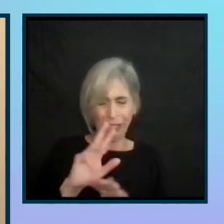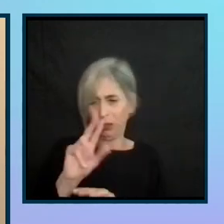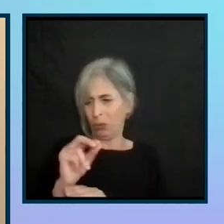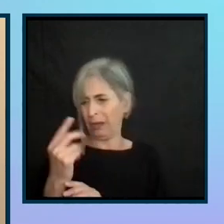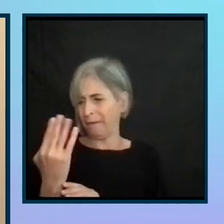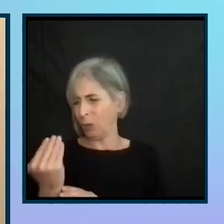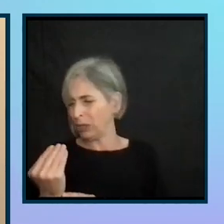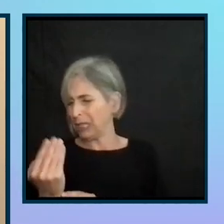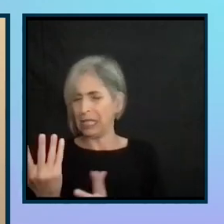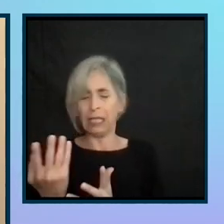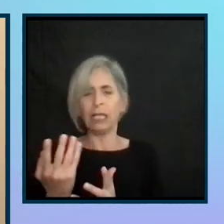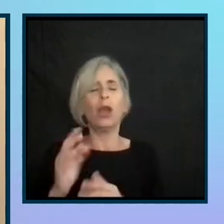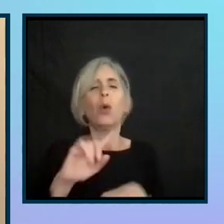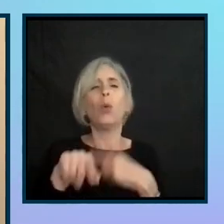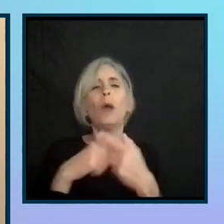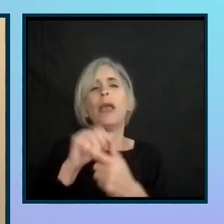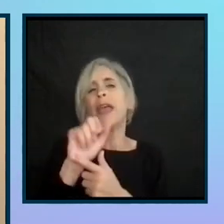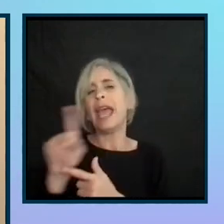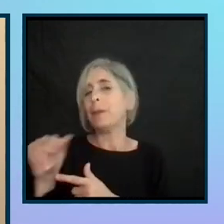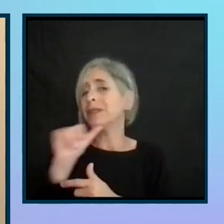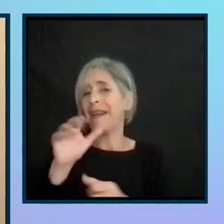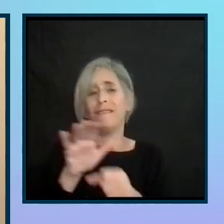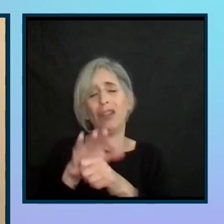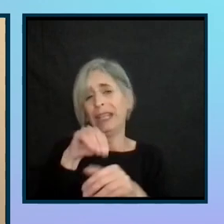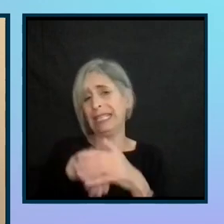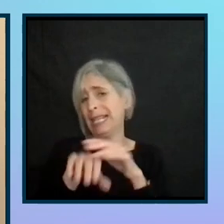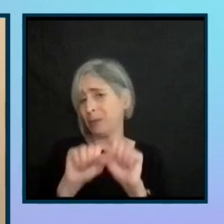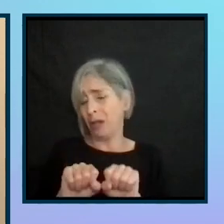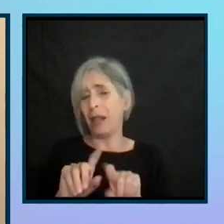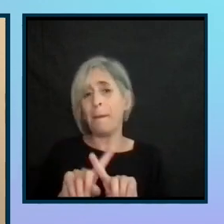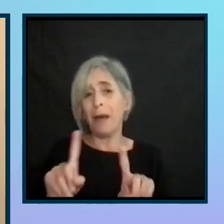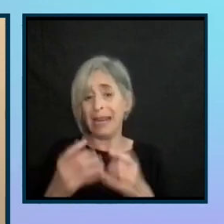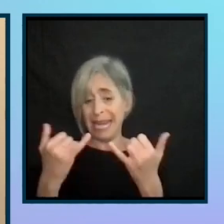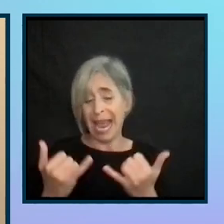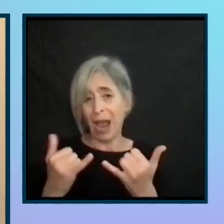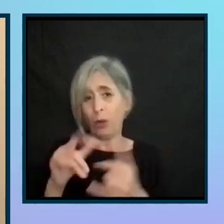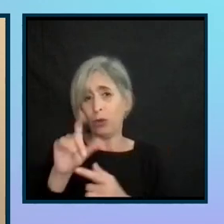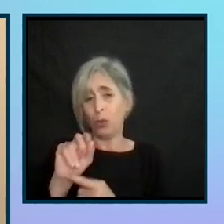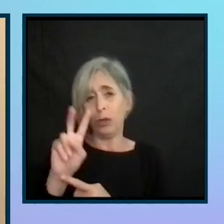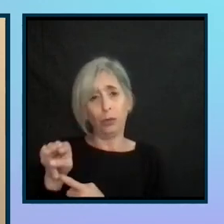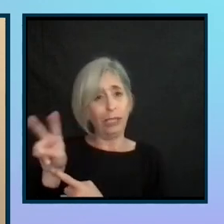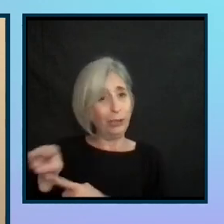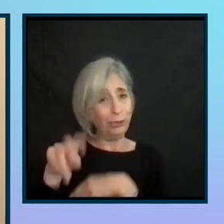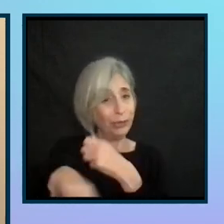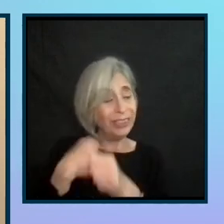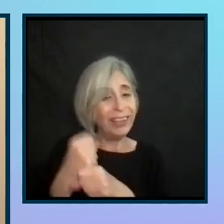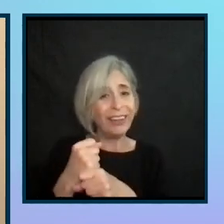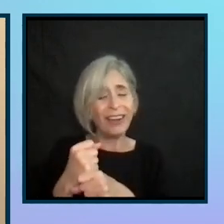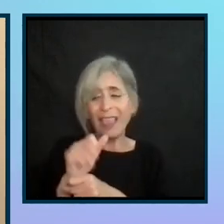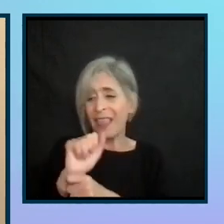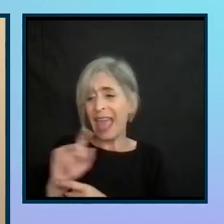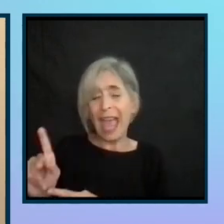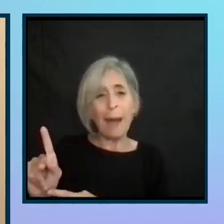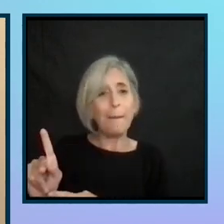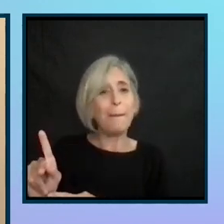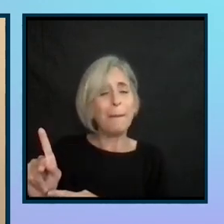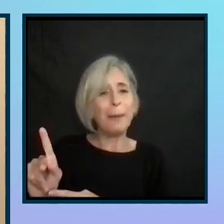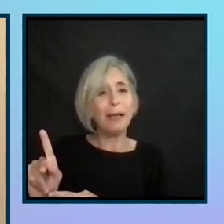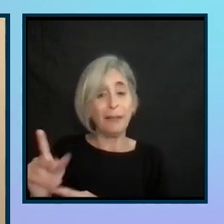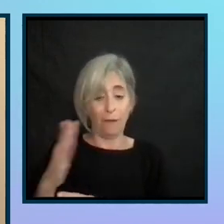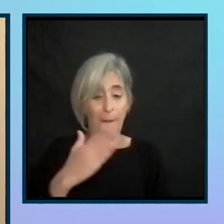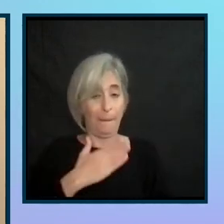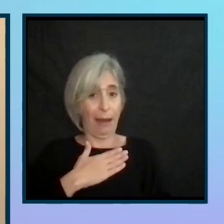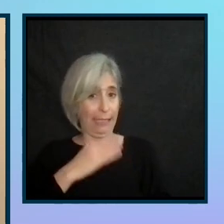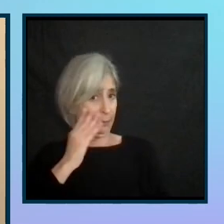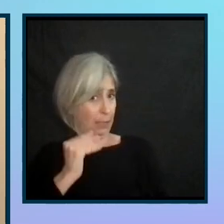when the app wasn't fully accessible. And here where we sit in 2022, the app is from what I